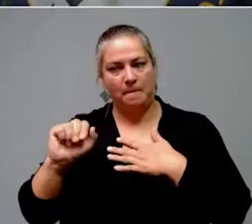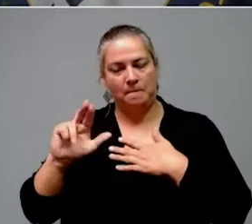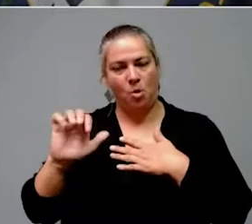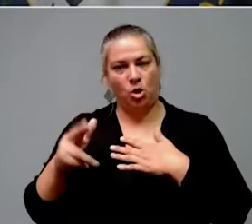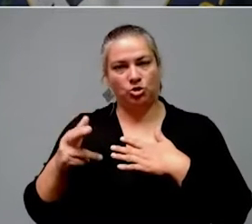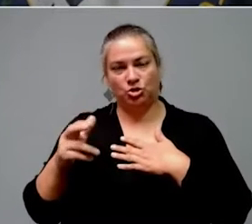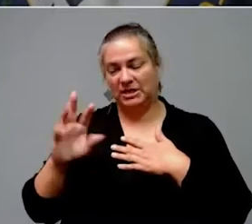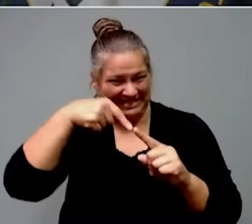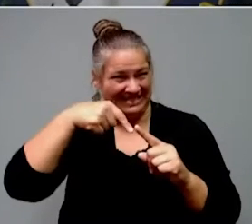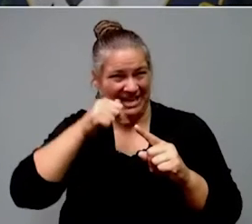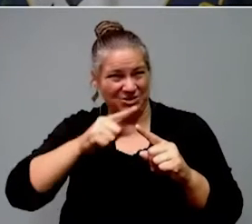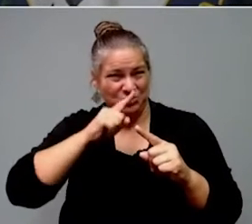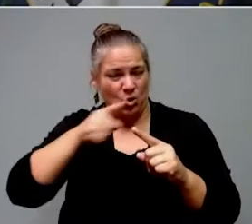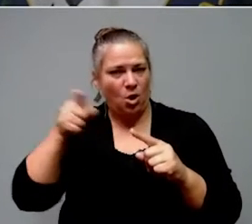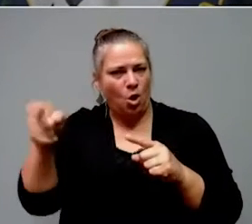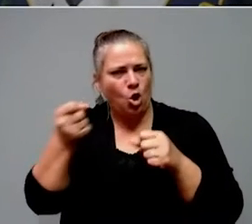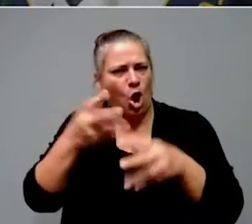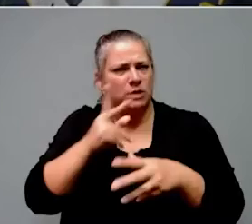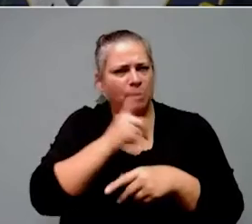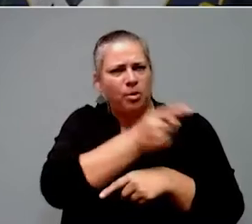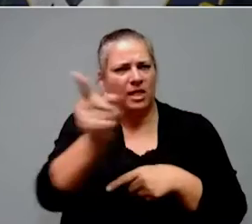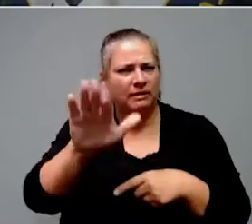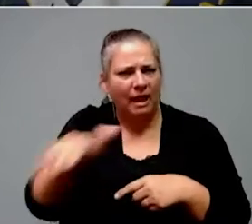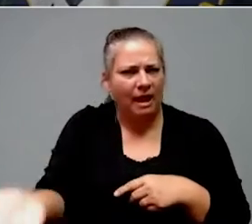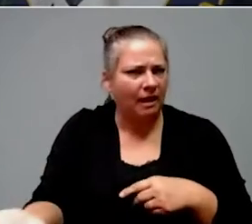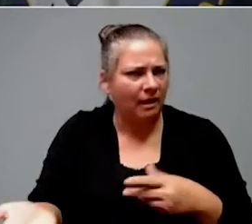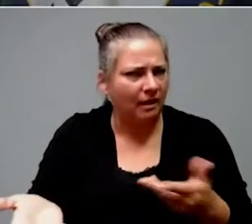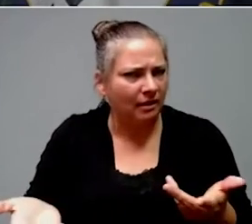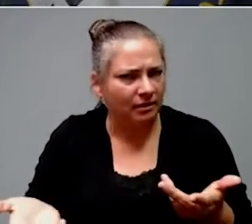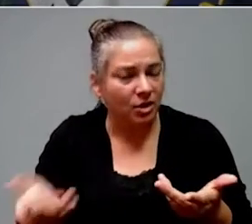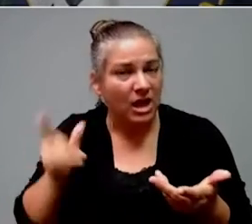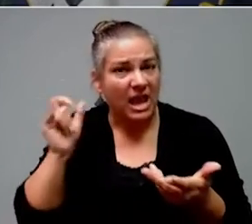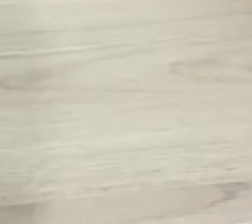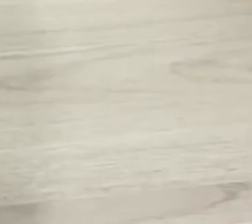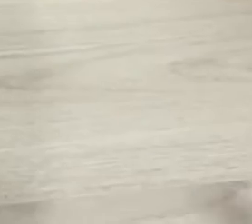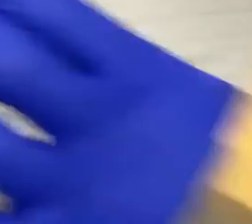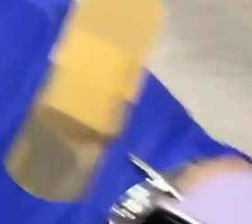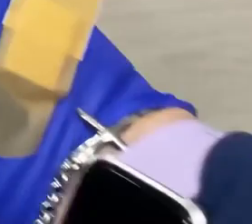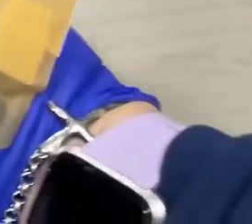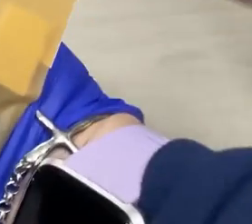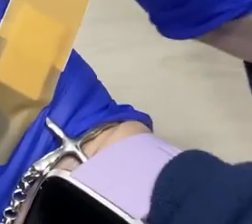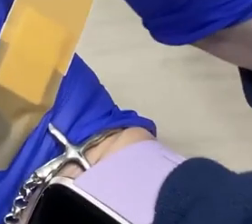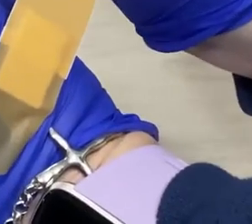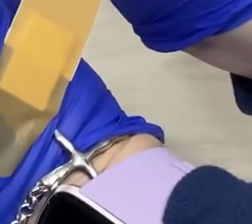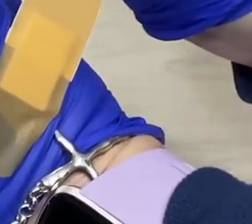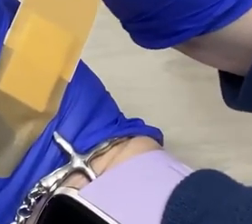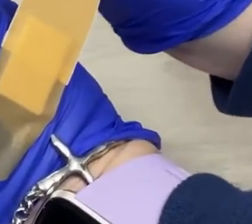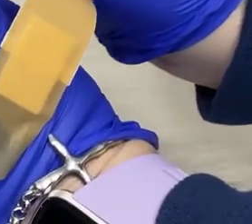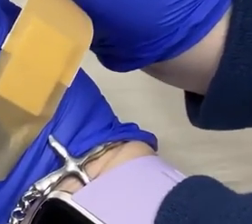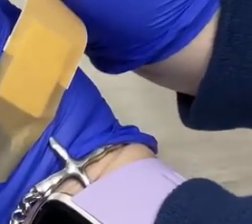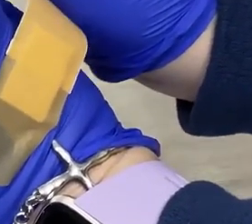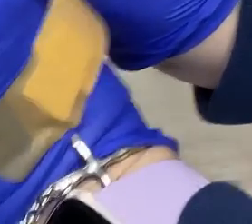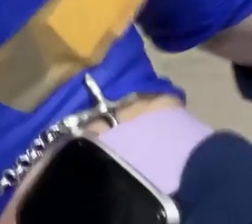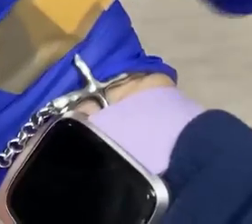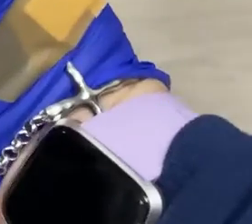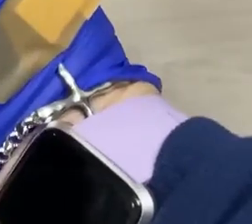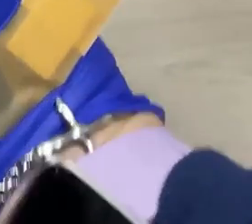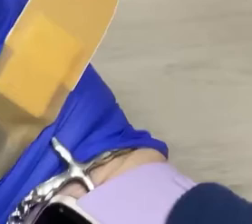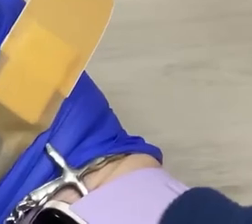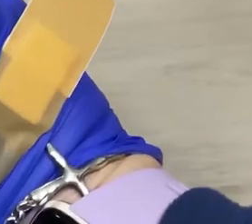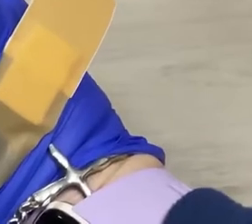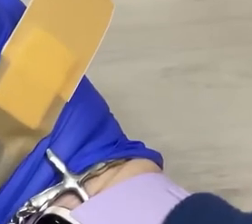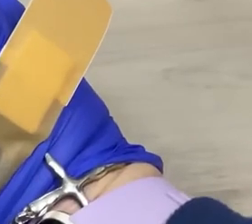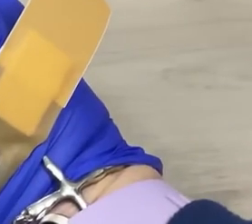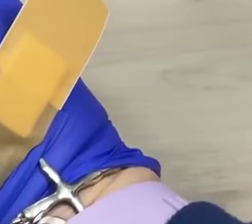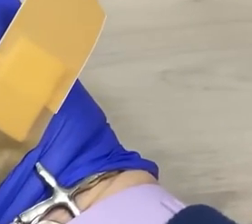urge Kentuckians to take steps to combat the spread of the virus. And, as has been the case for months, those steps essentially boil down